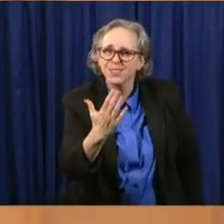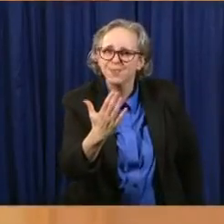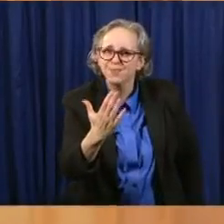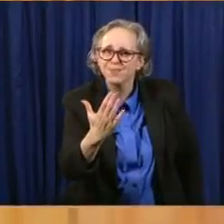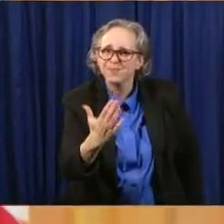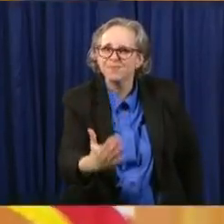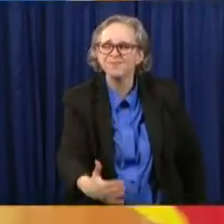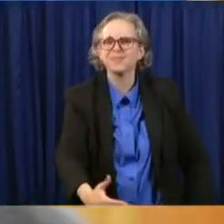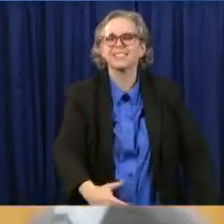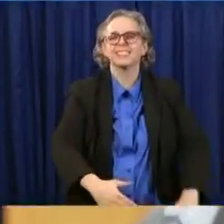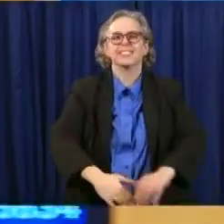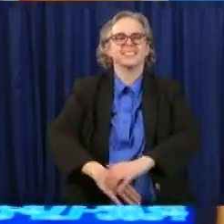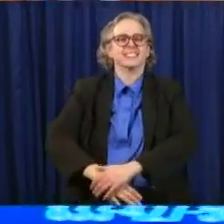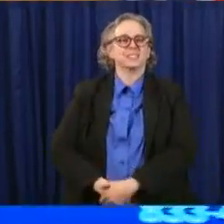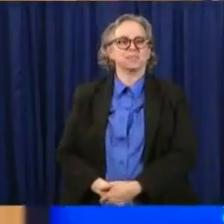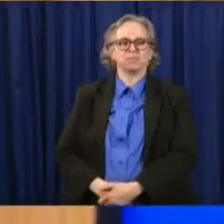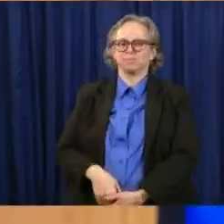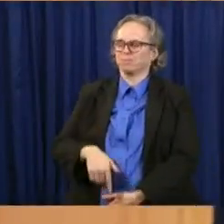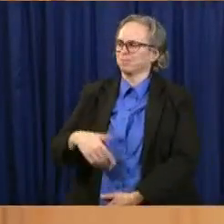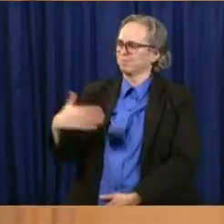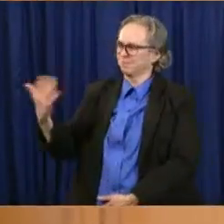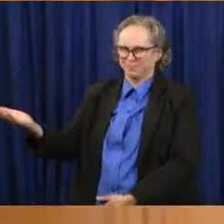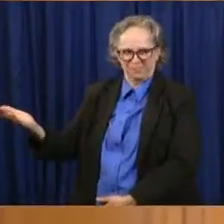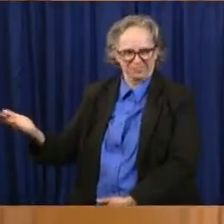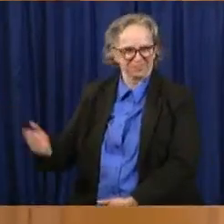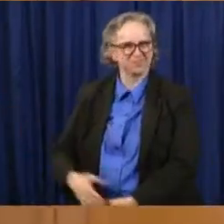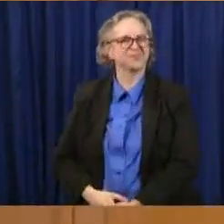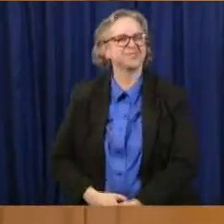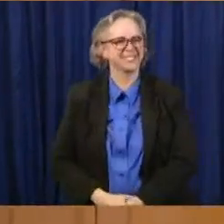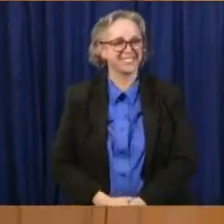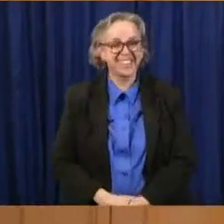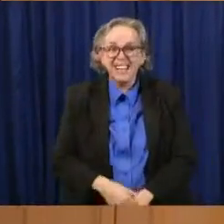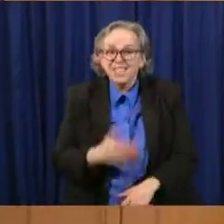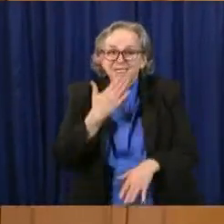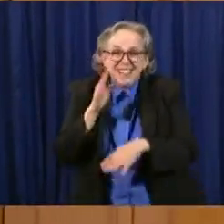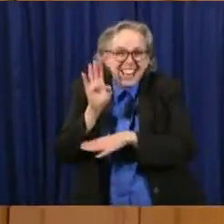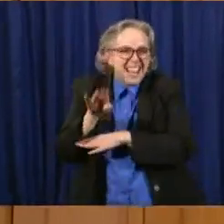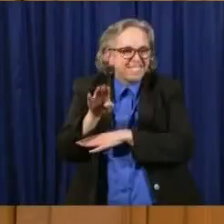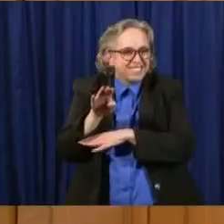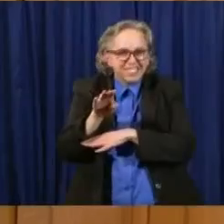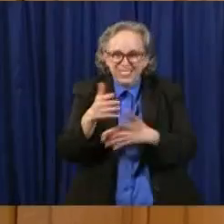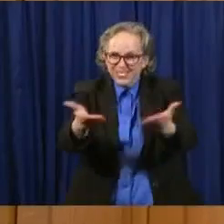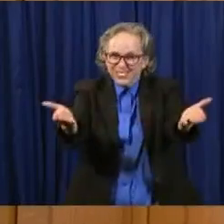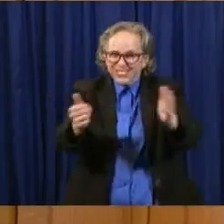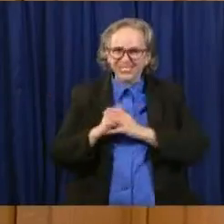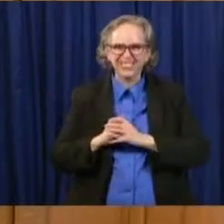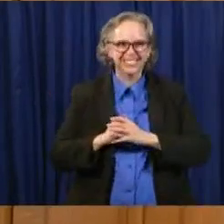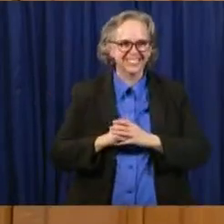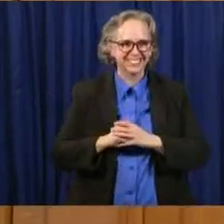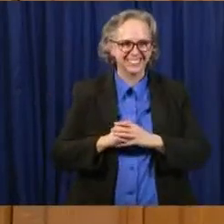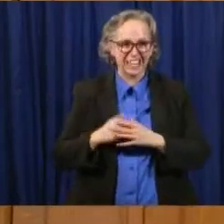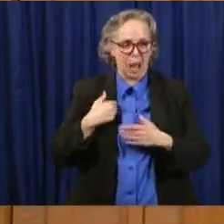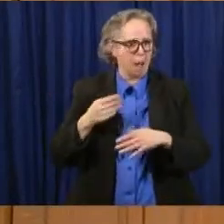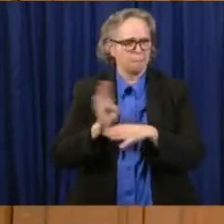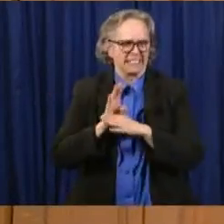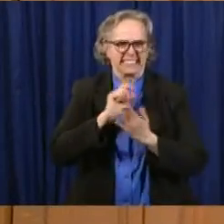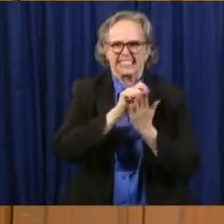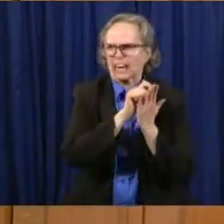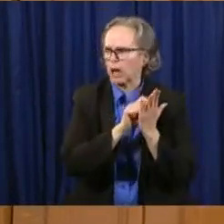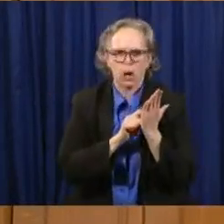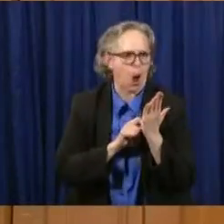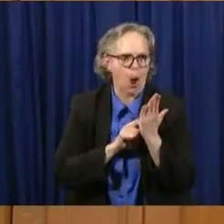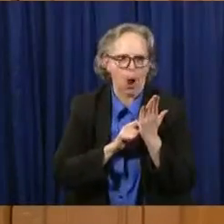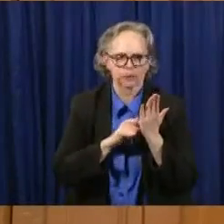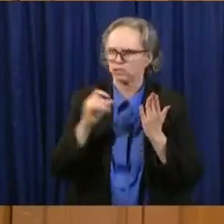Dr. Acton. Thank you, Governor. Uh, good afternoon, everyone. I'm busy taking notes over here as John's